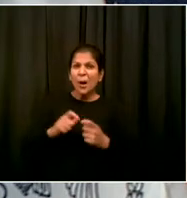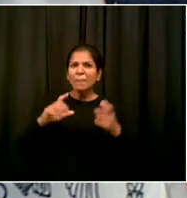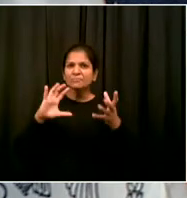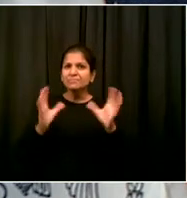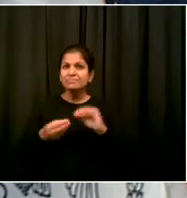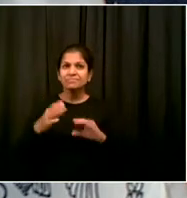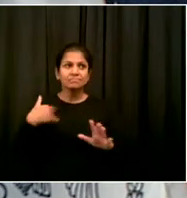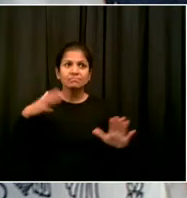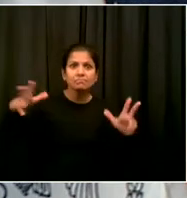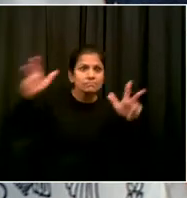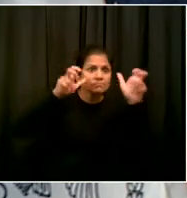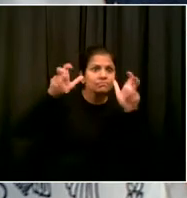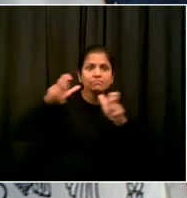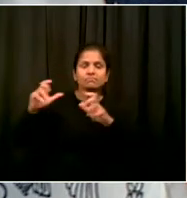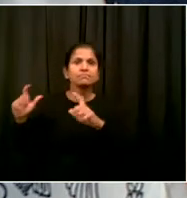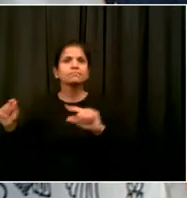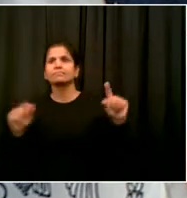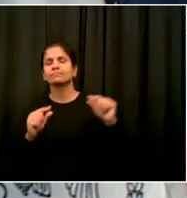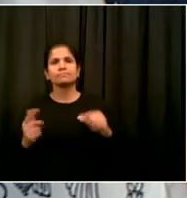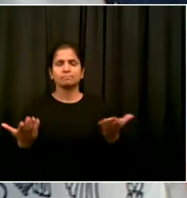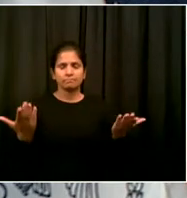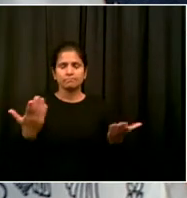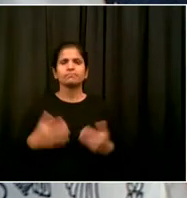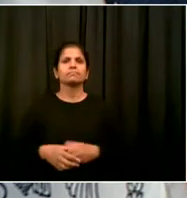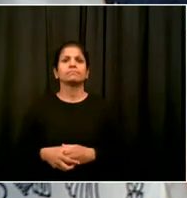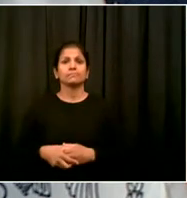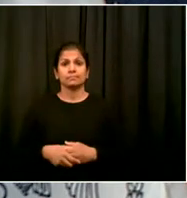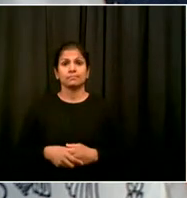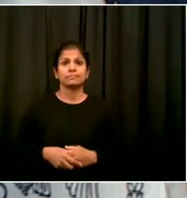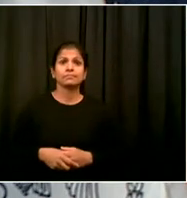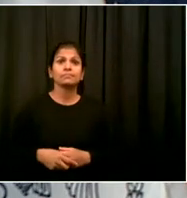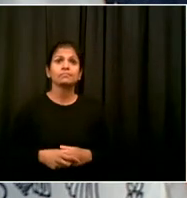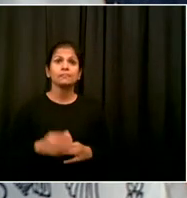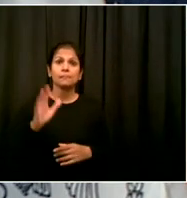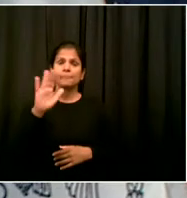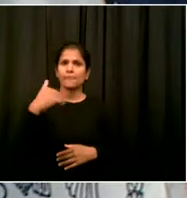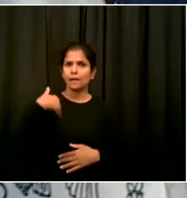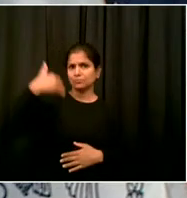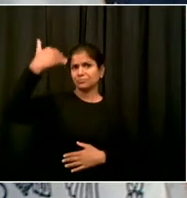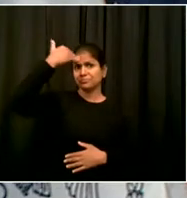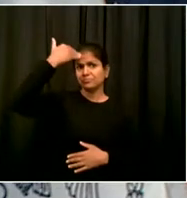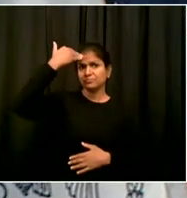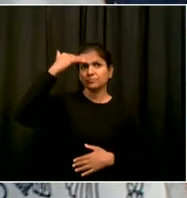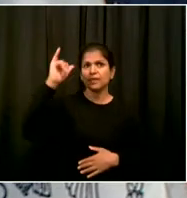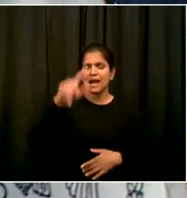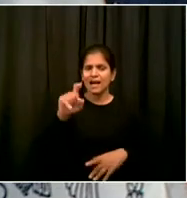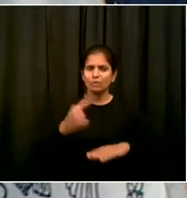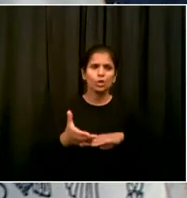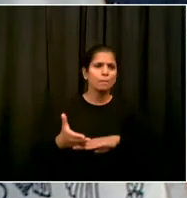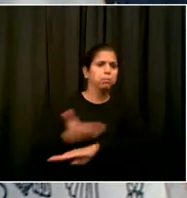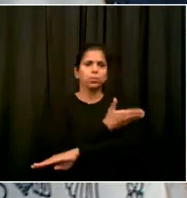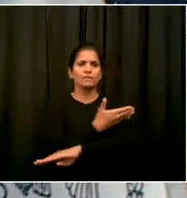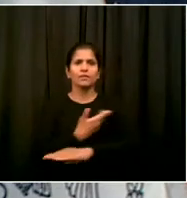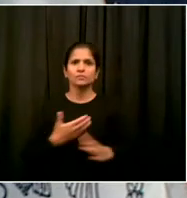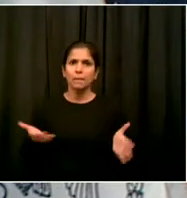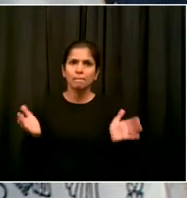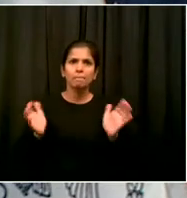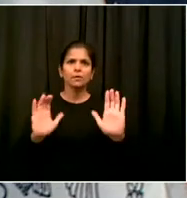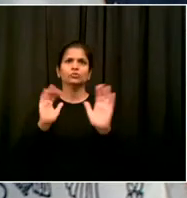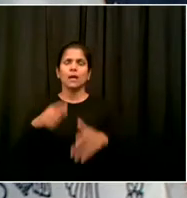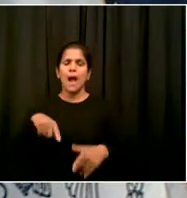We still have a lot of work to do to improve public education in the city. I'm the first to say it. But I know for a fact